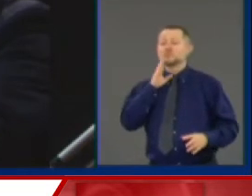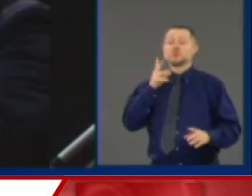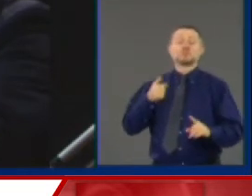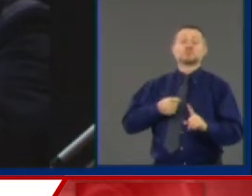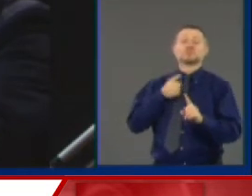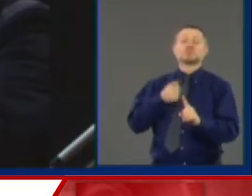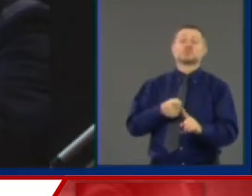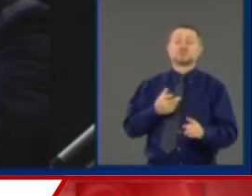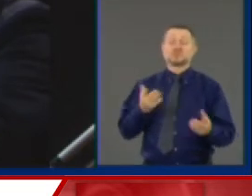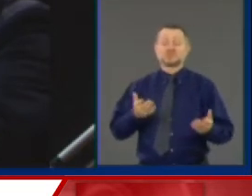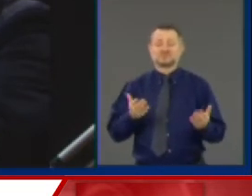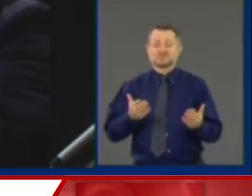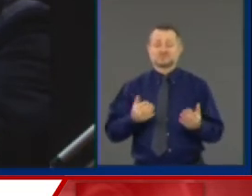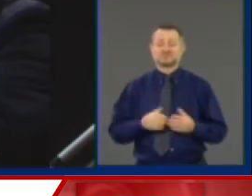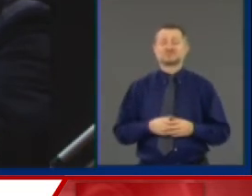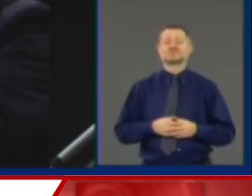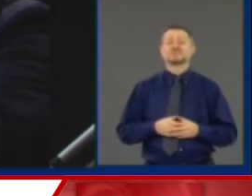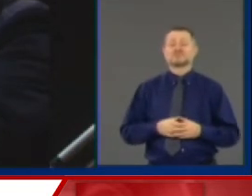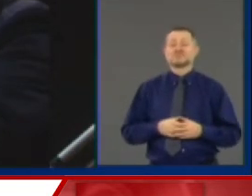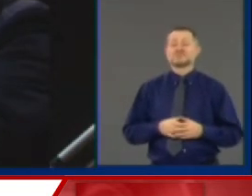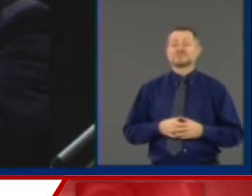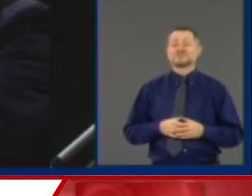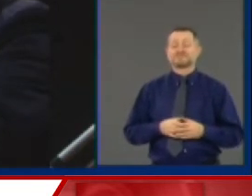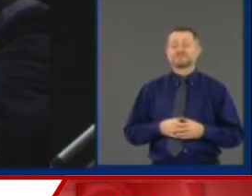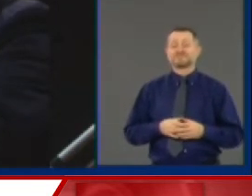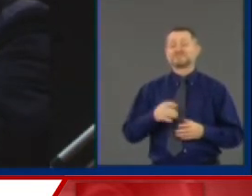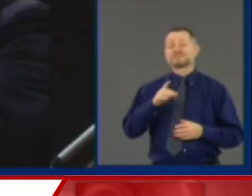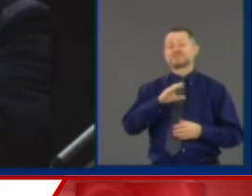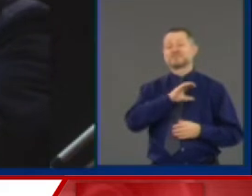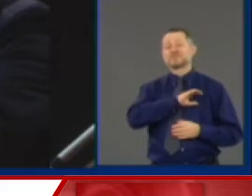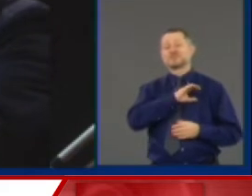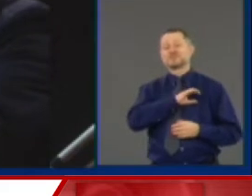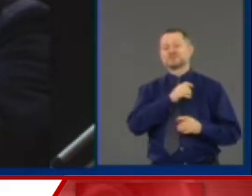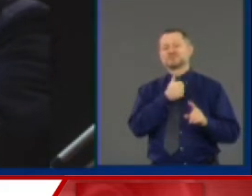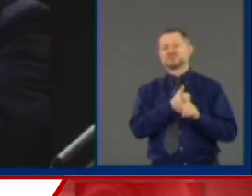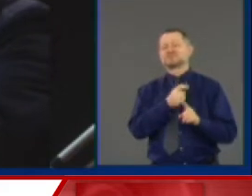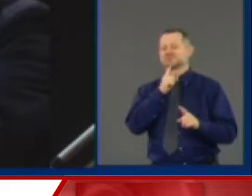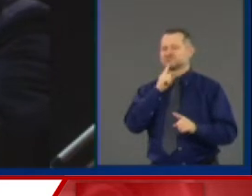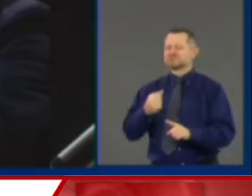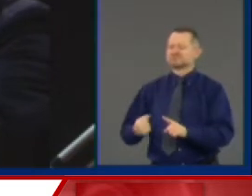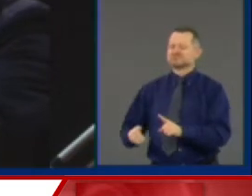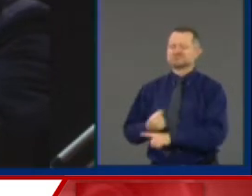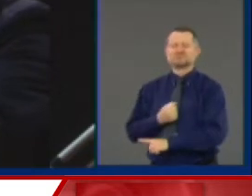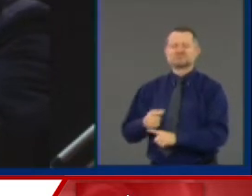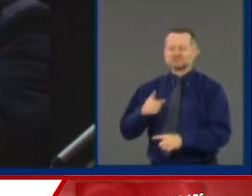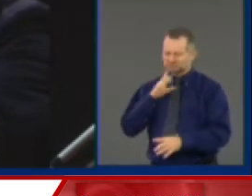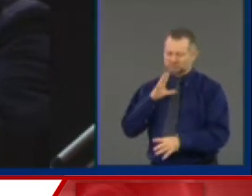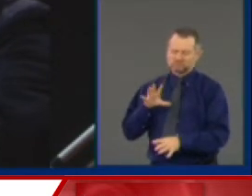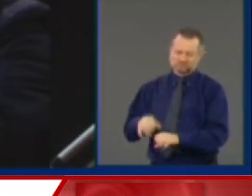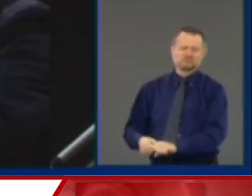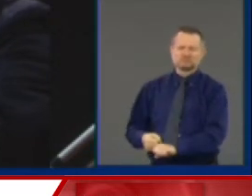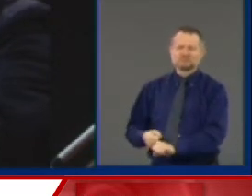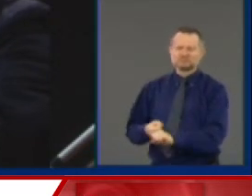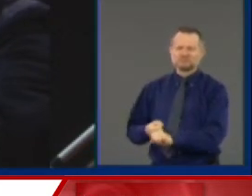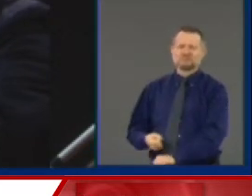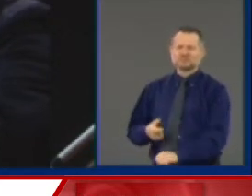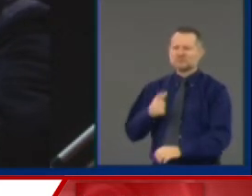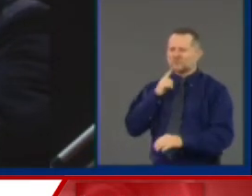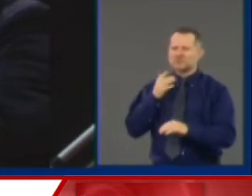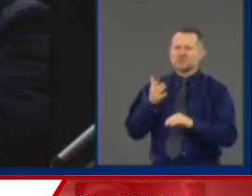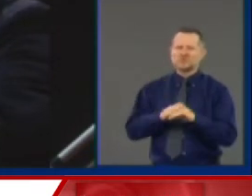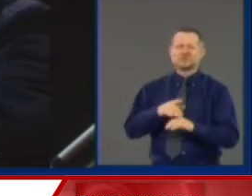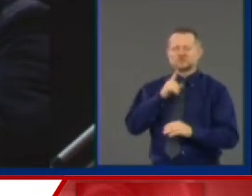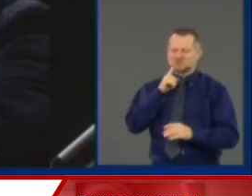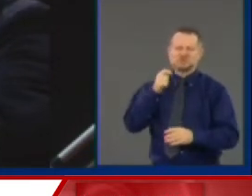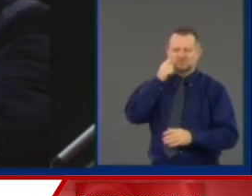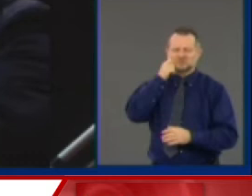It is abuse by police. But it's something worse. It is racism. It is